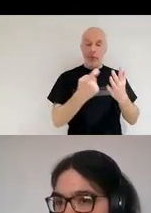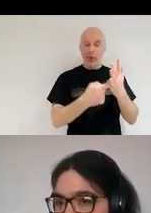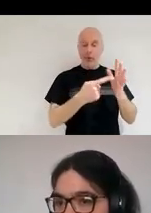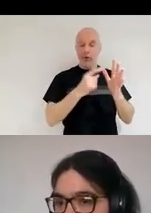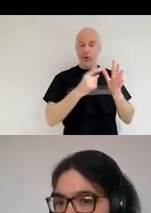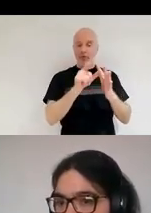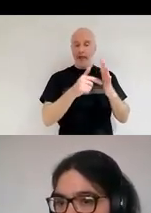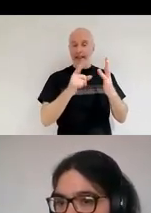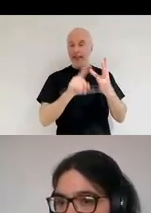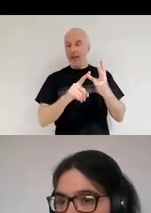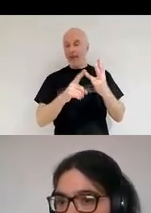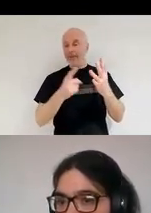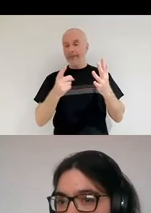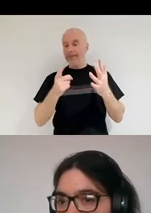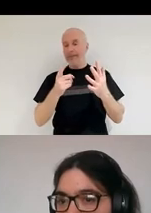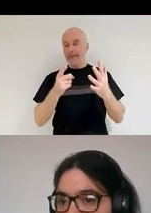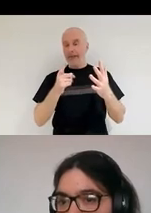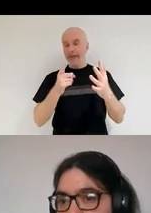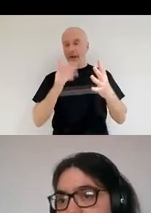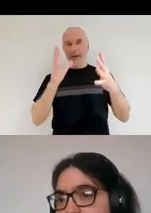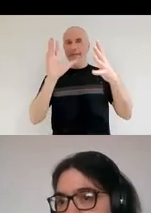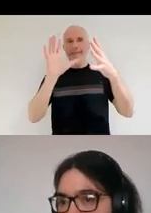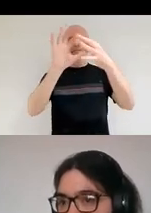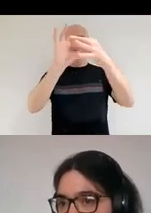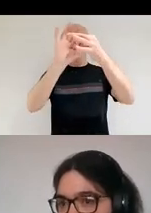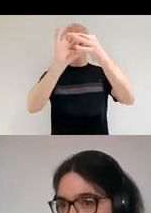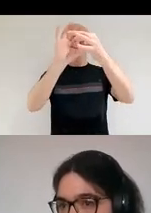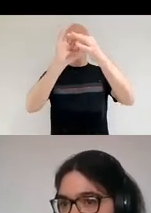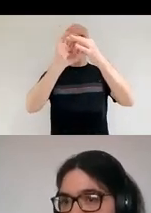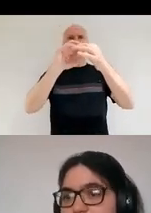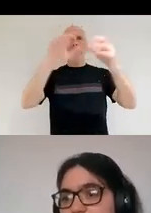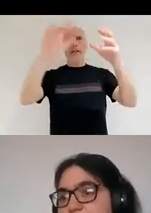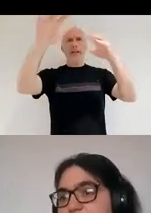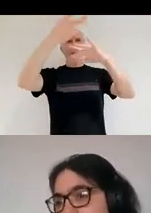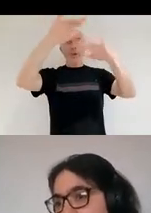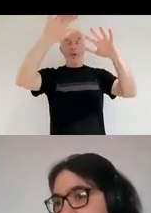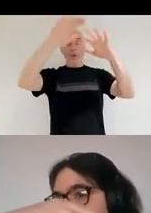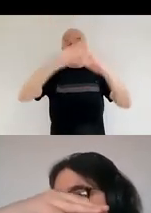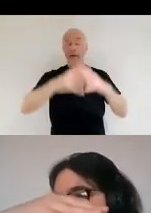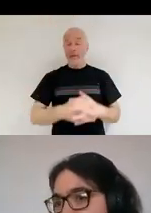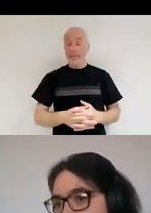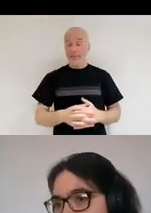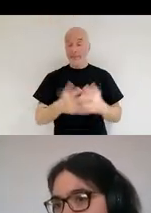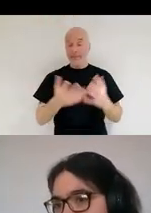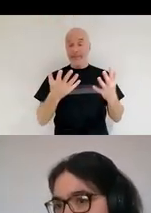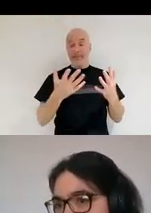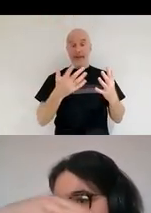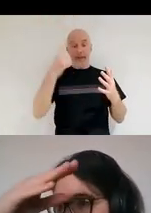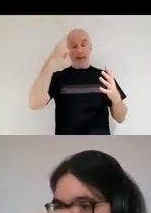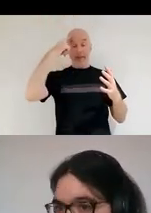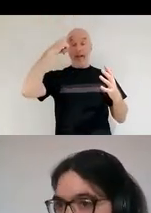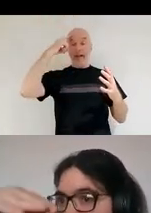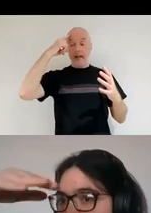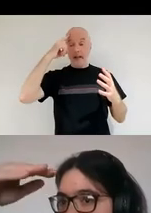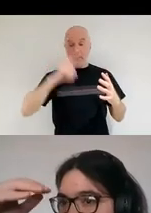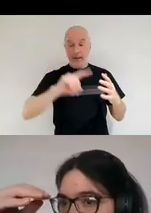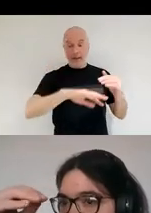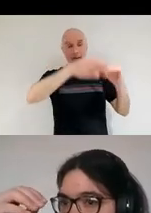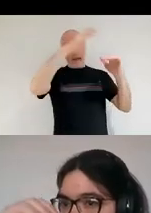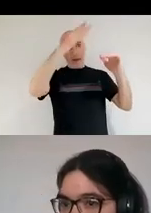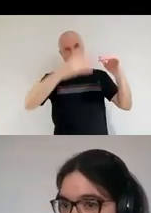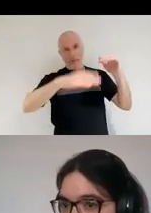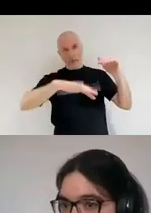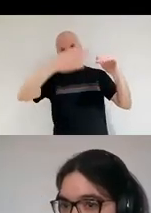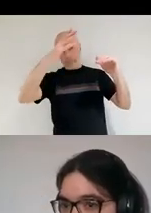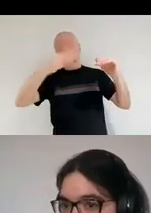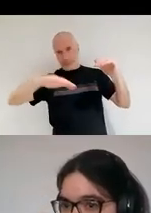with dust as much. Right. So you can imagine that if you imagine that the wavelength is kind of how how